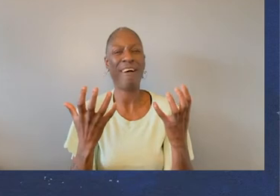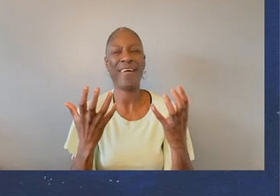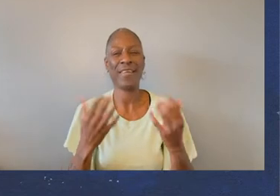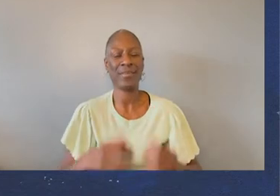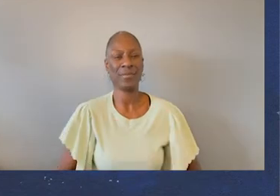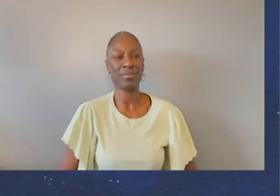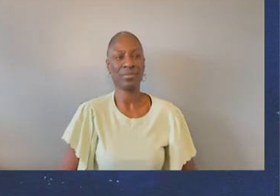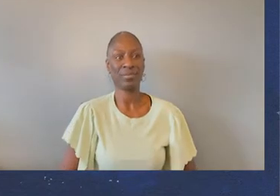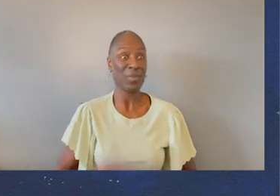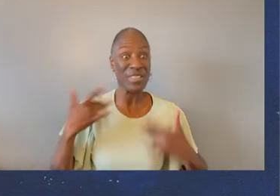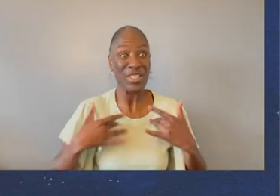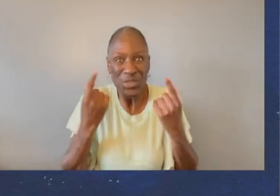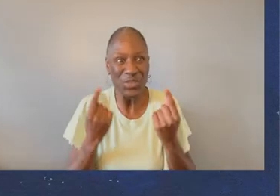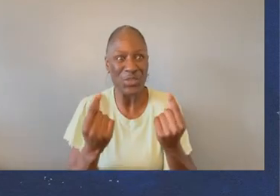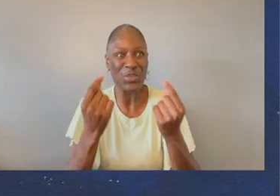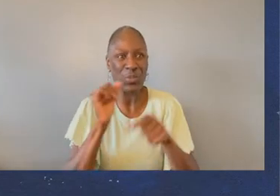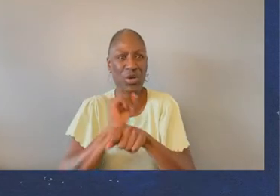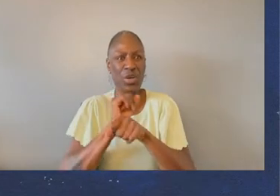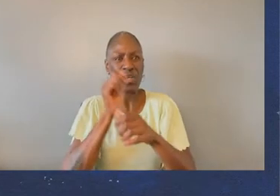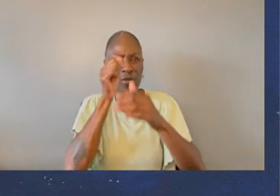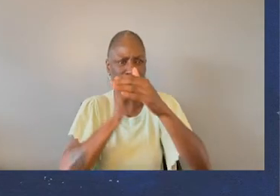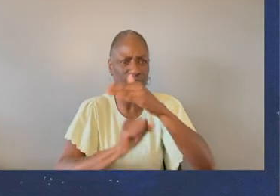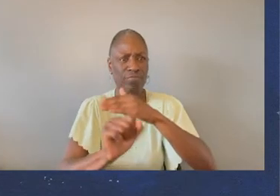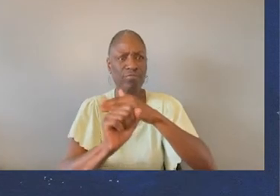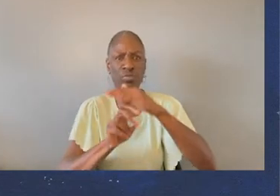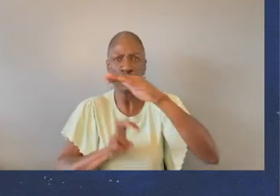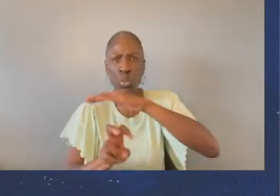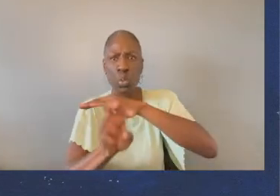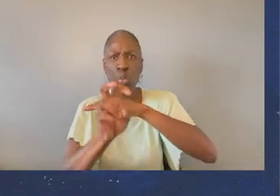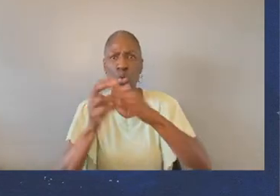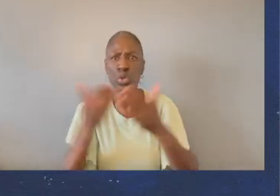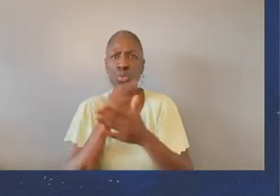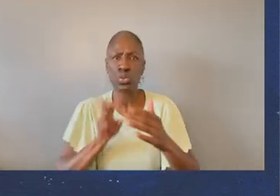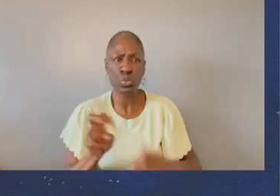do that work. And I'm excited to do this work and embark on this journey.